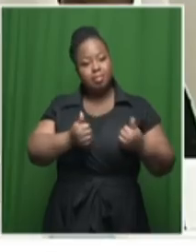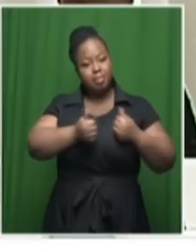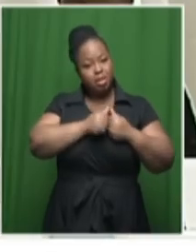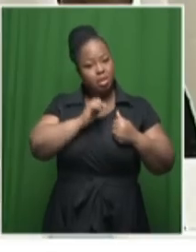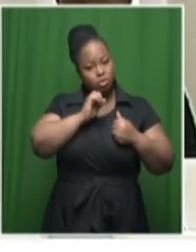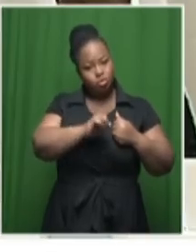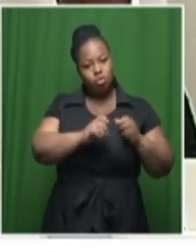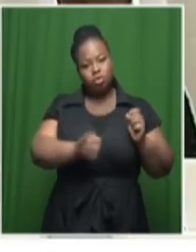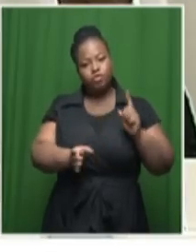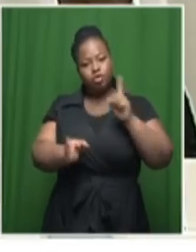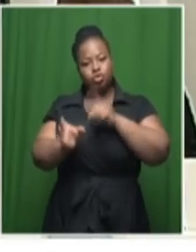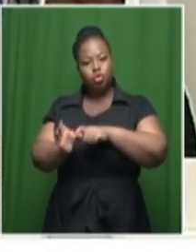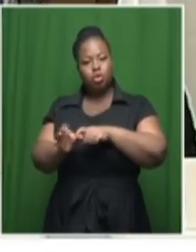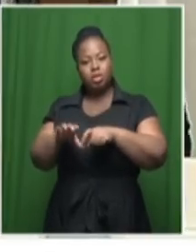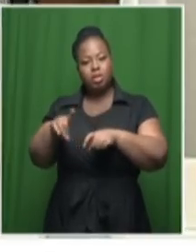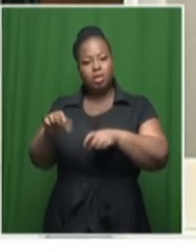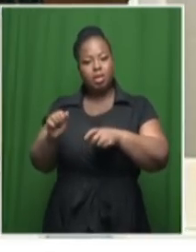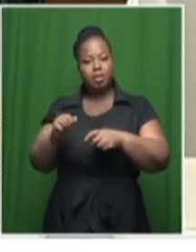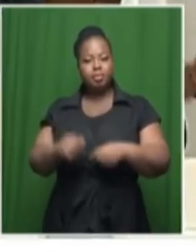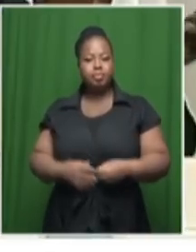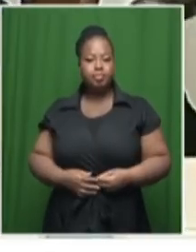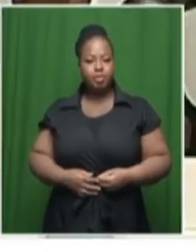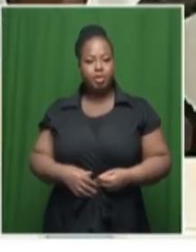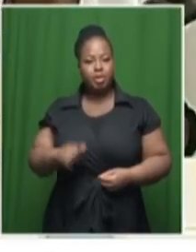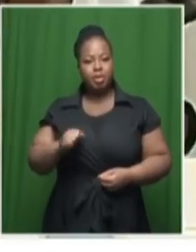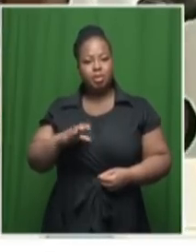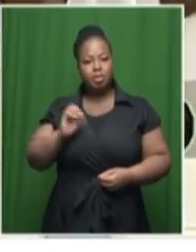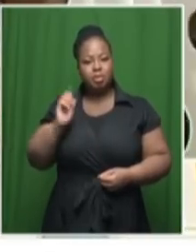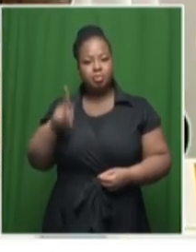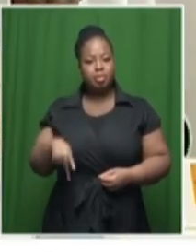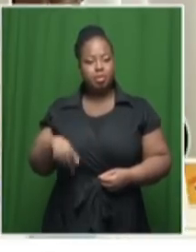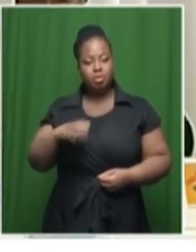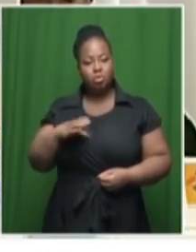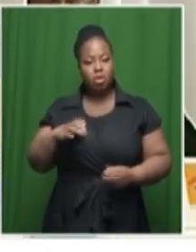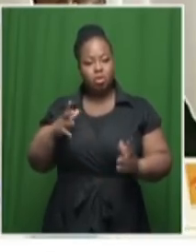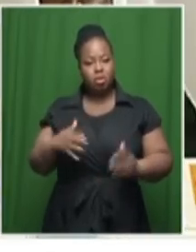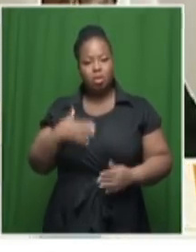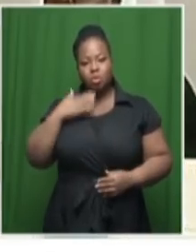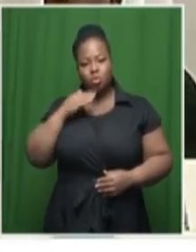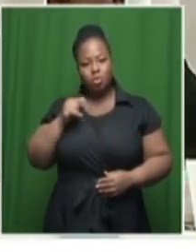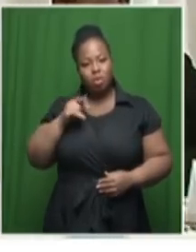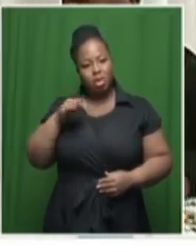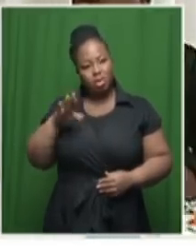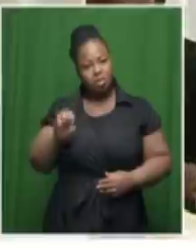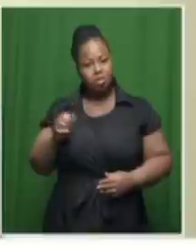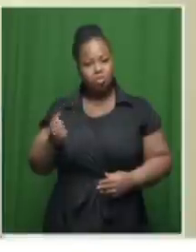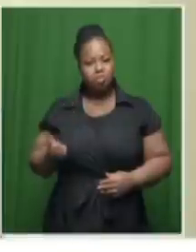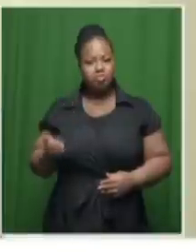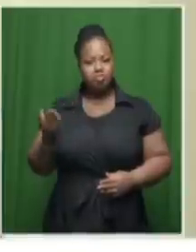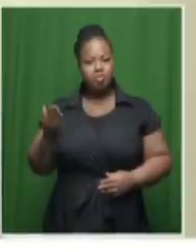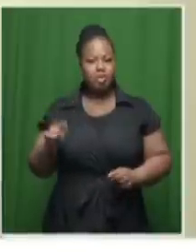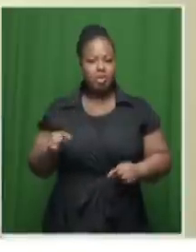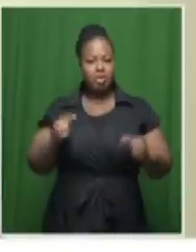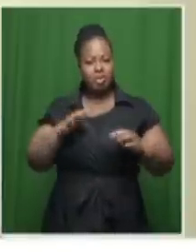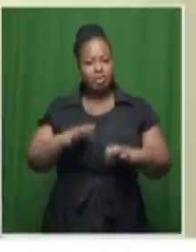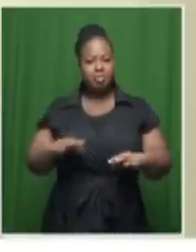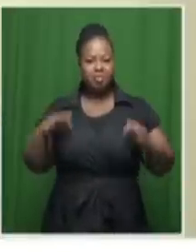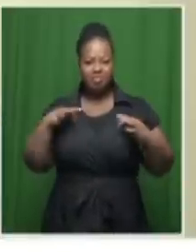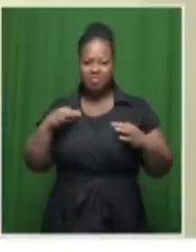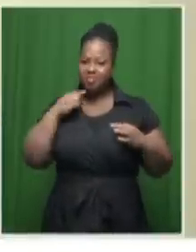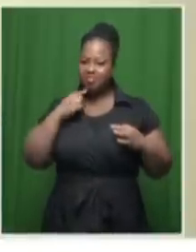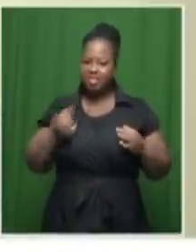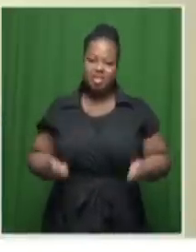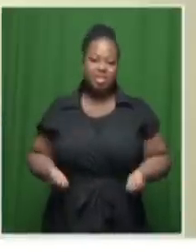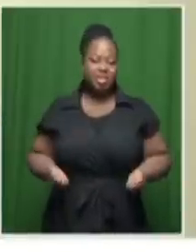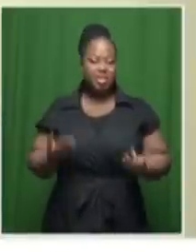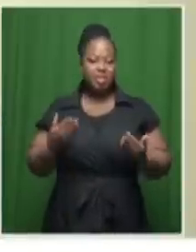partners have joined forces with the DA. ACDP Councillor Lance Grootboom, who submitted the motion against the Mayor, says that